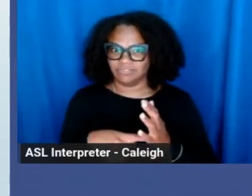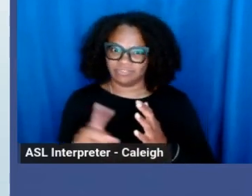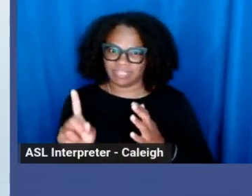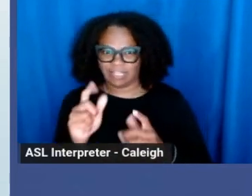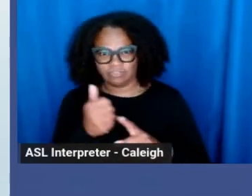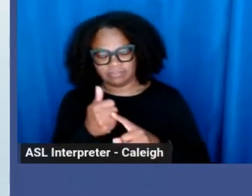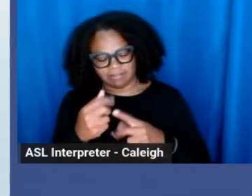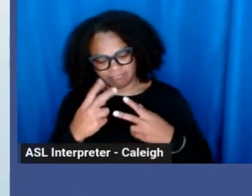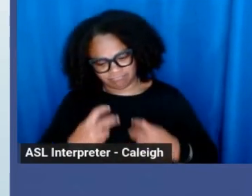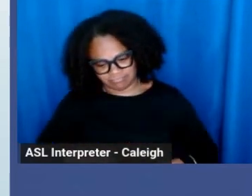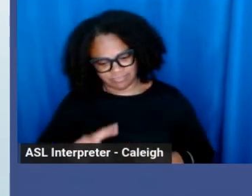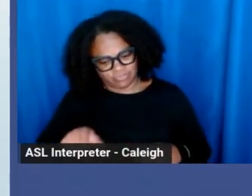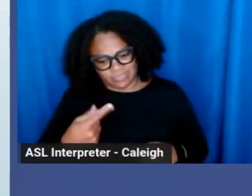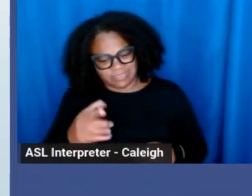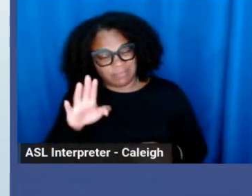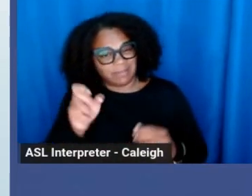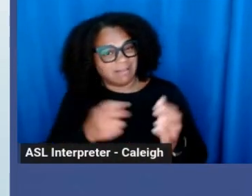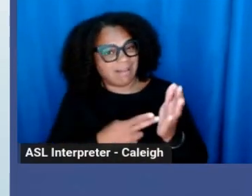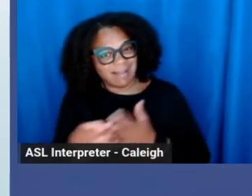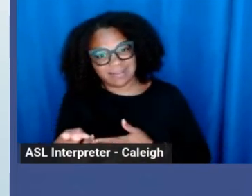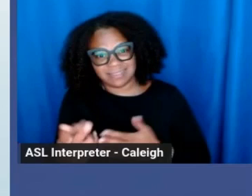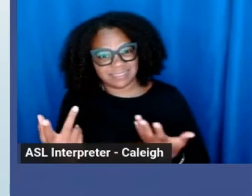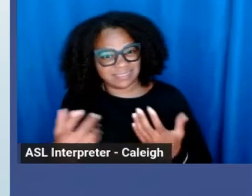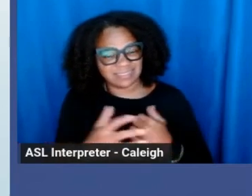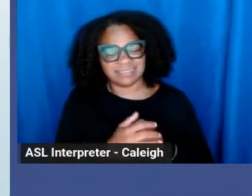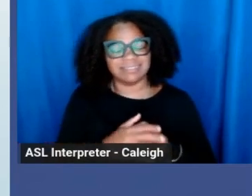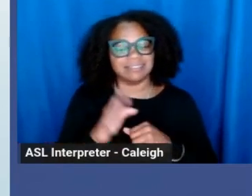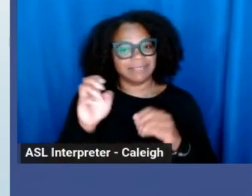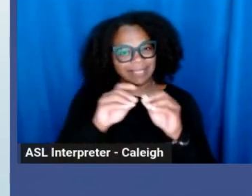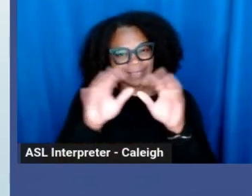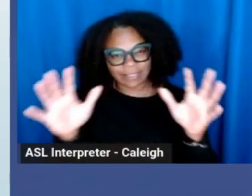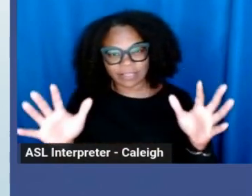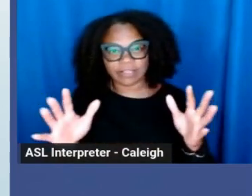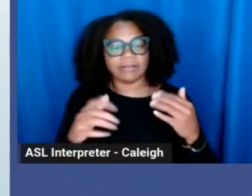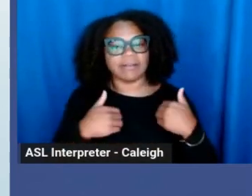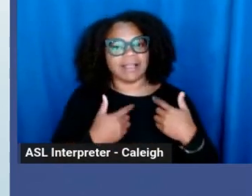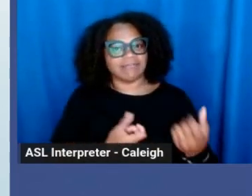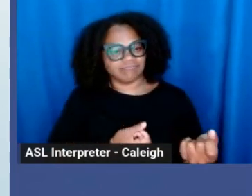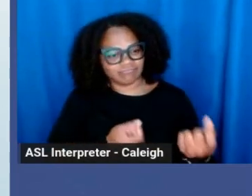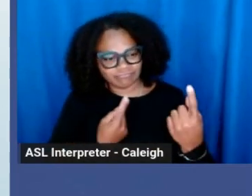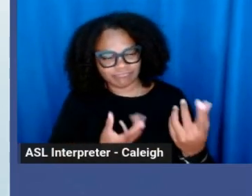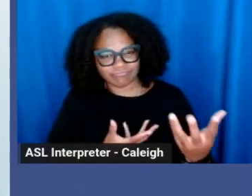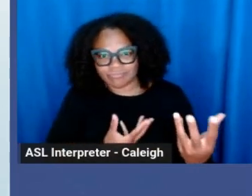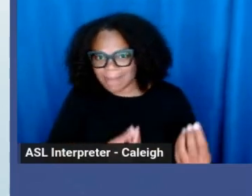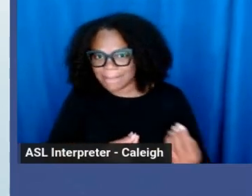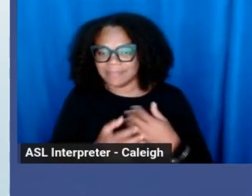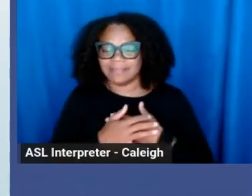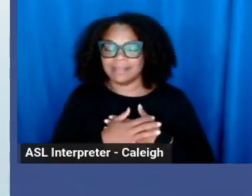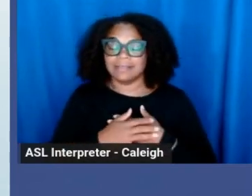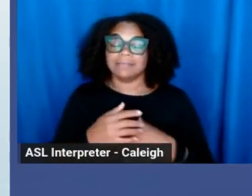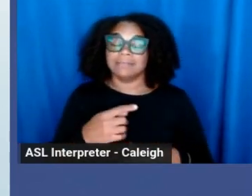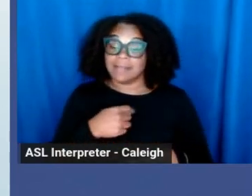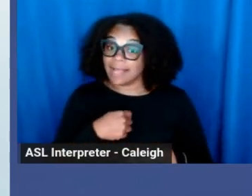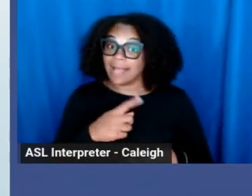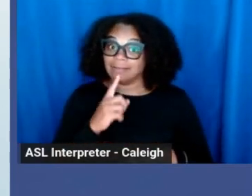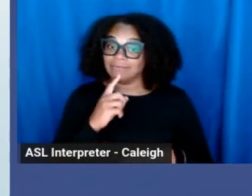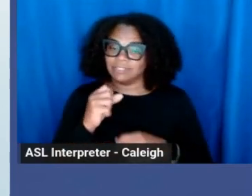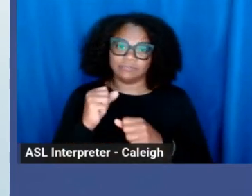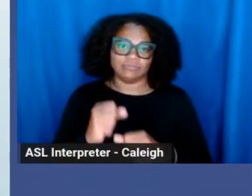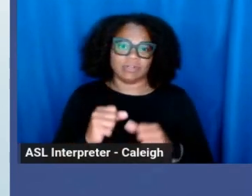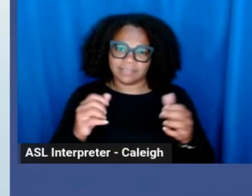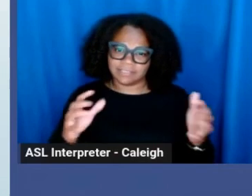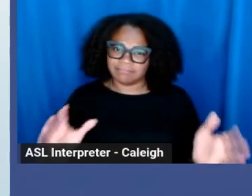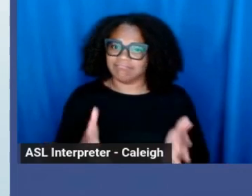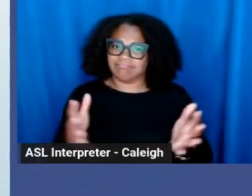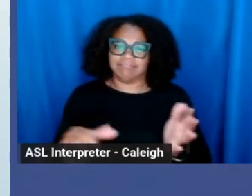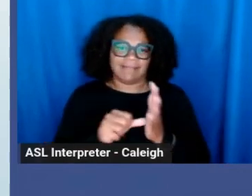Be clear, have empathy. And I am a big person about education. I